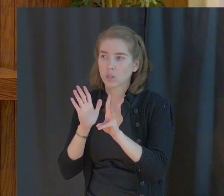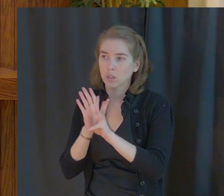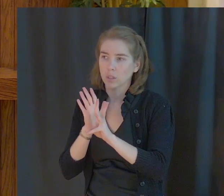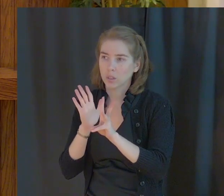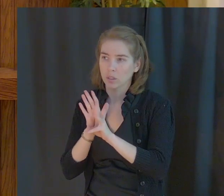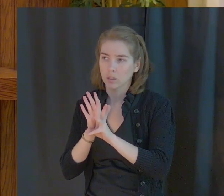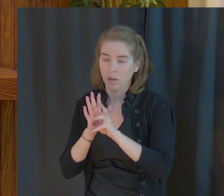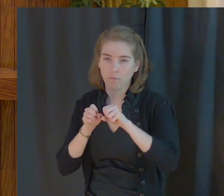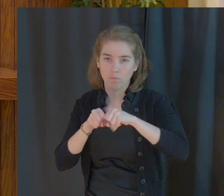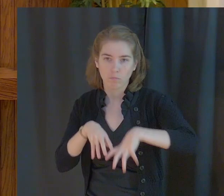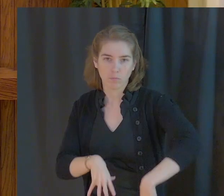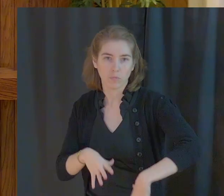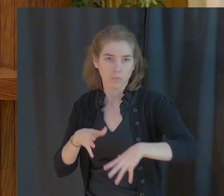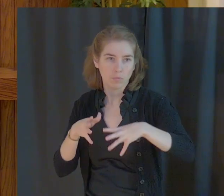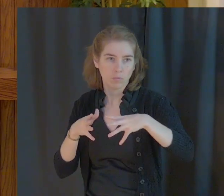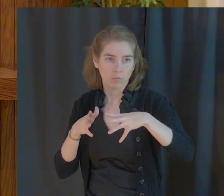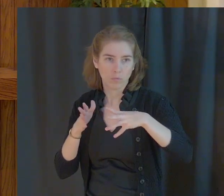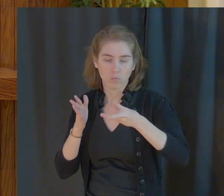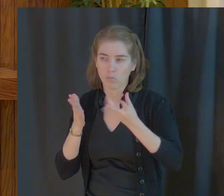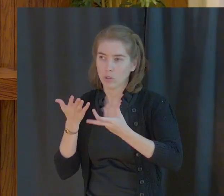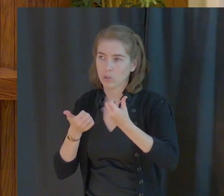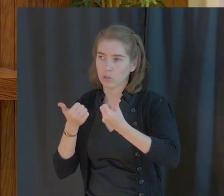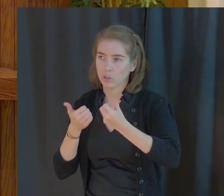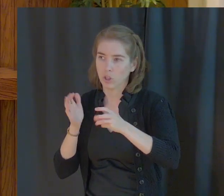dropped to them?